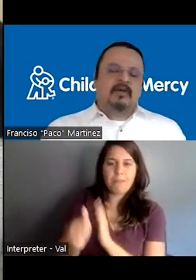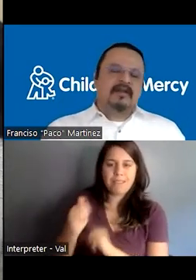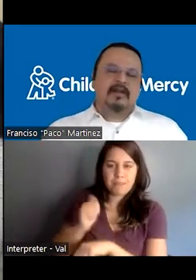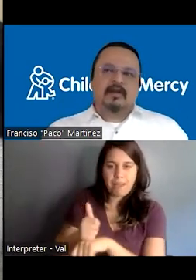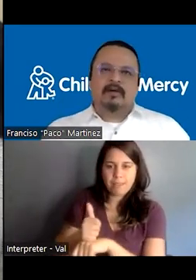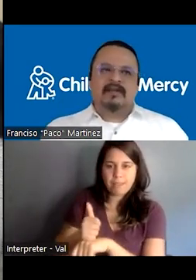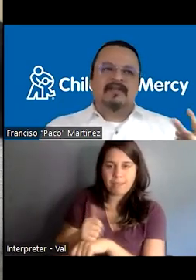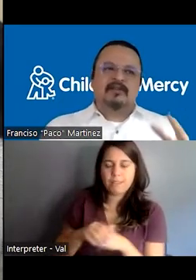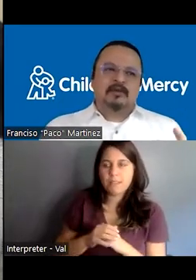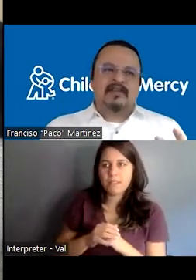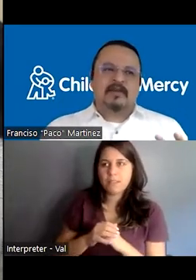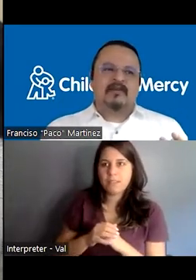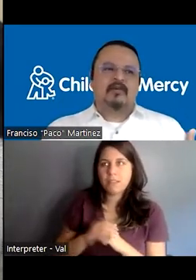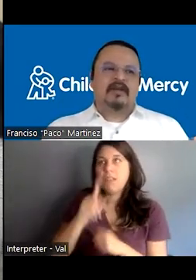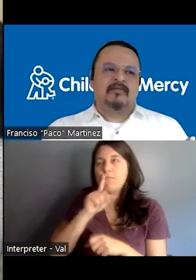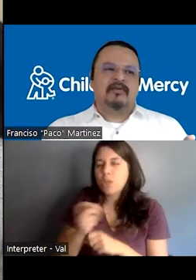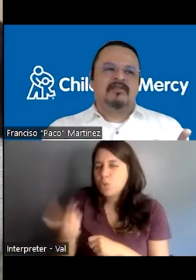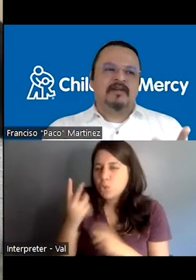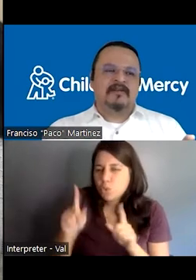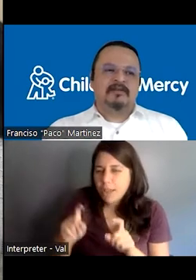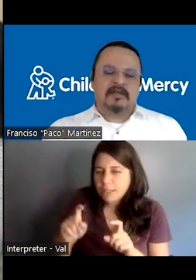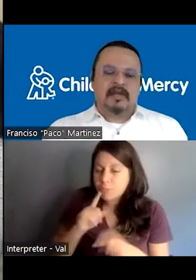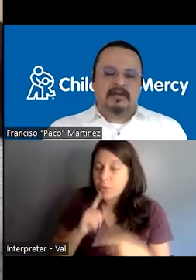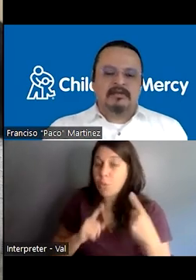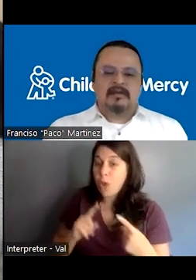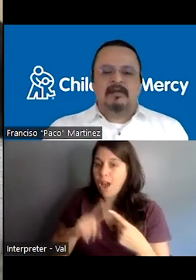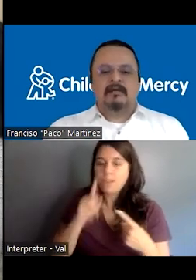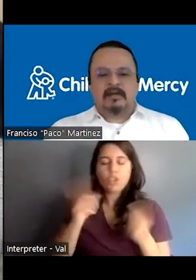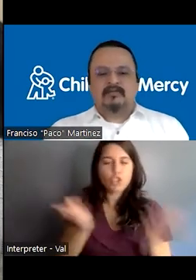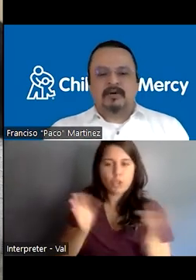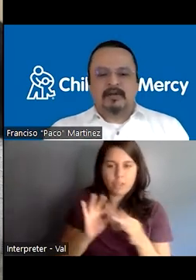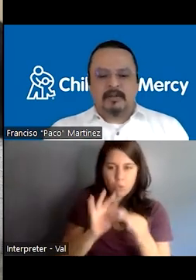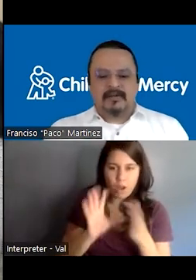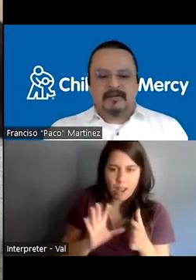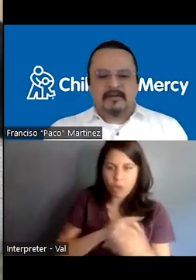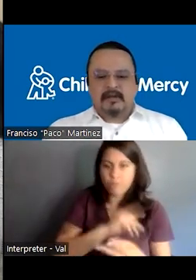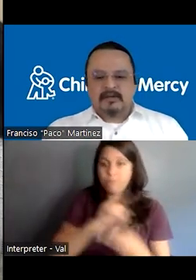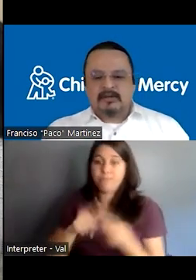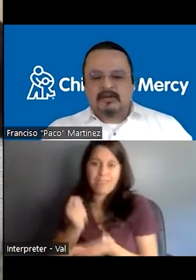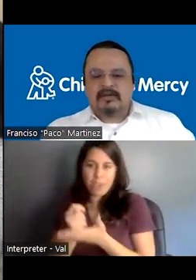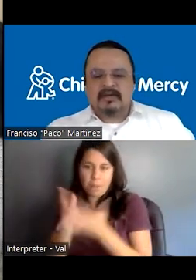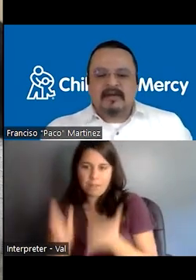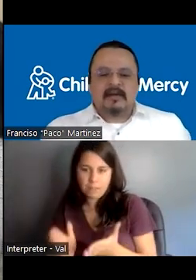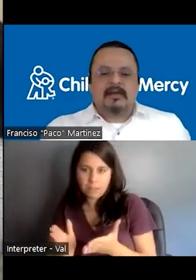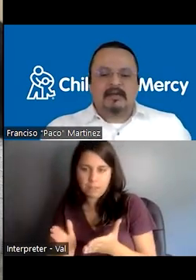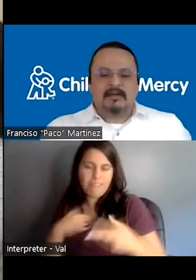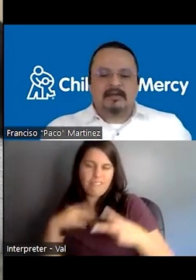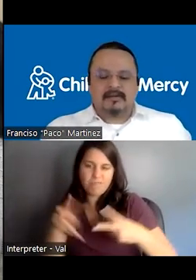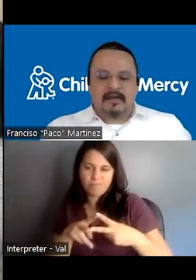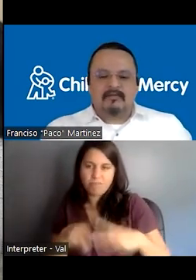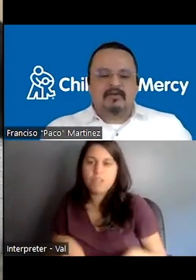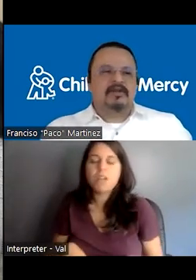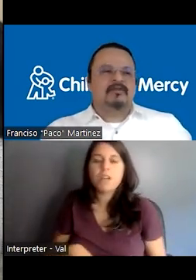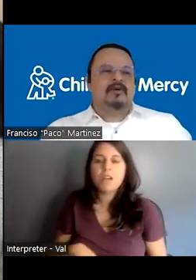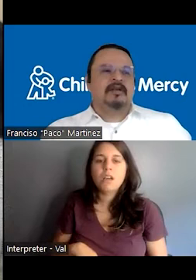it. Well, it's not only one test is two tests, because one is for service coordinators and the other one is for therapists. So these are like in